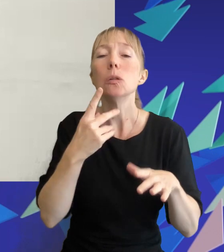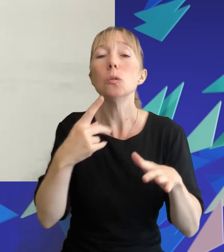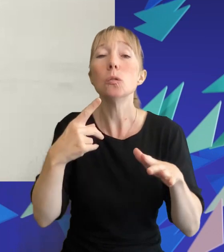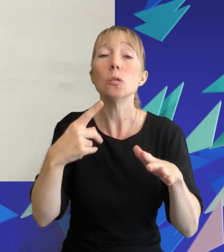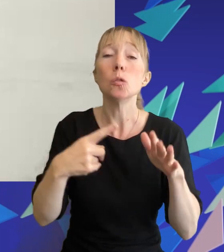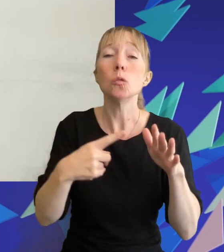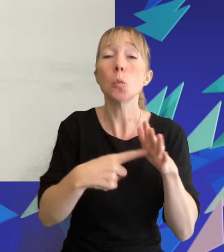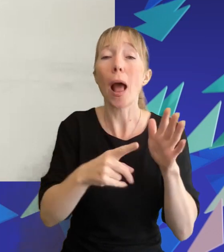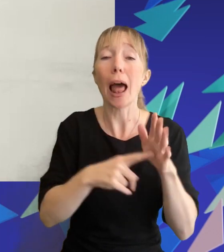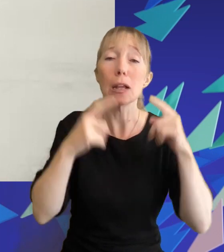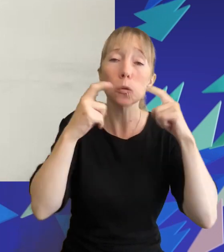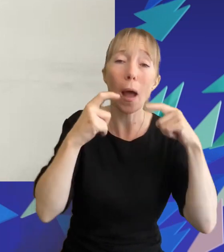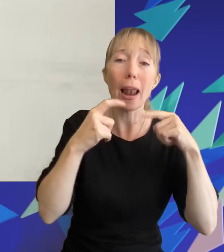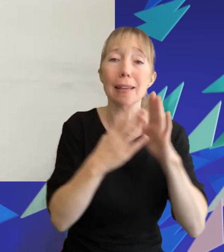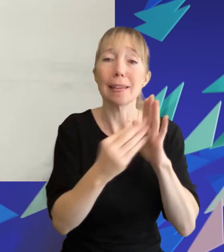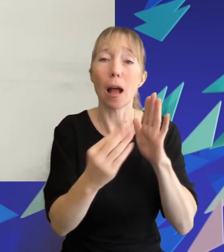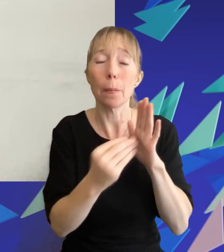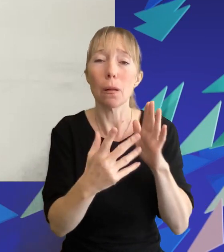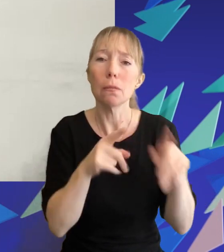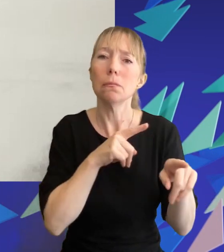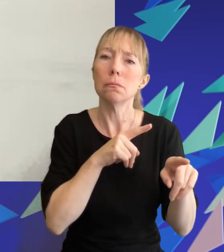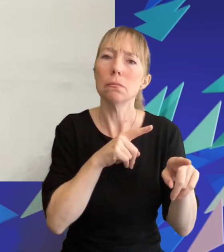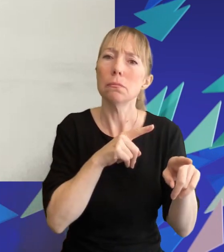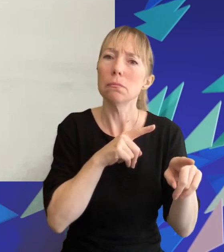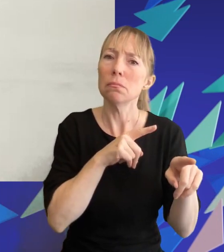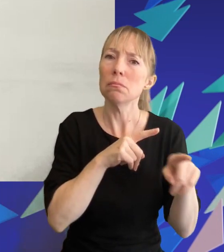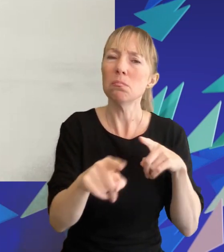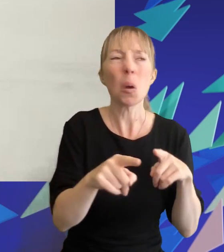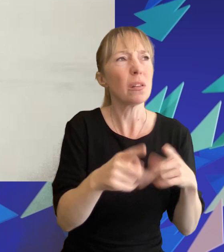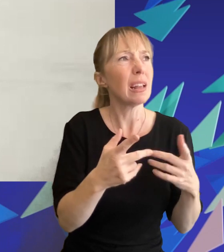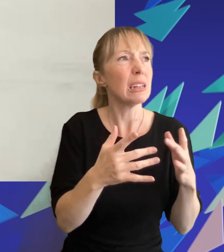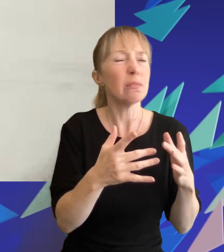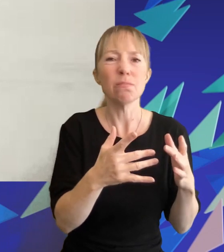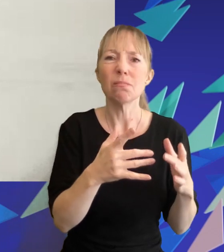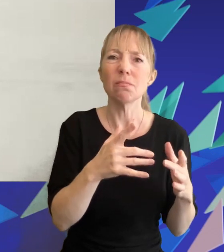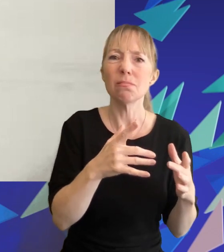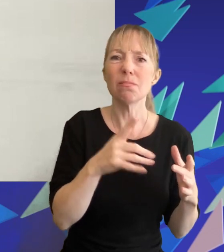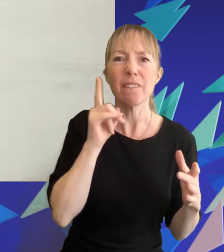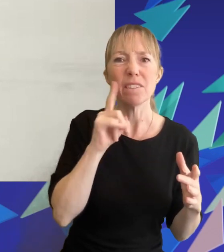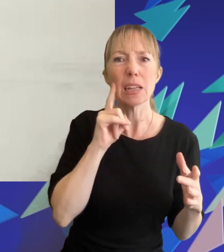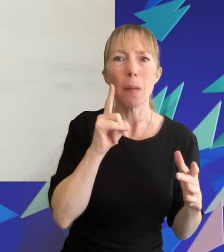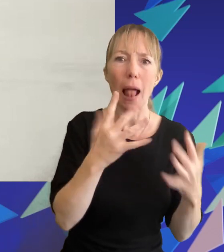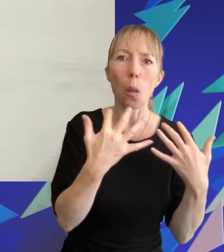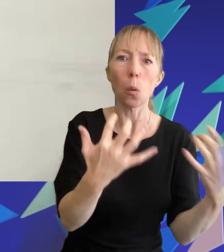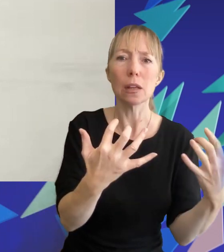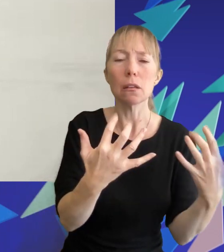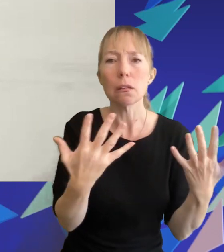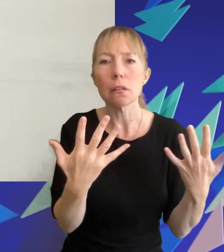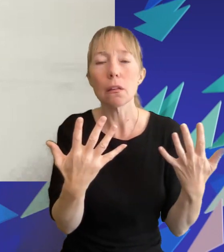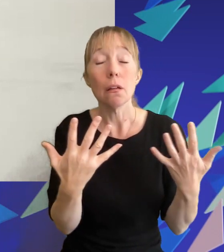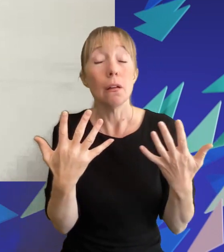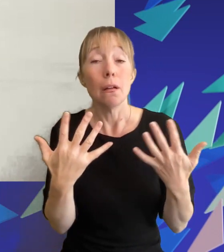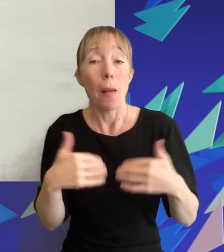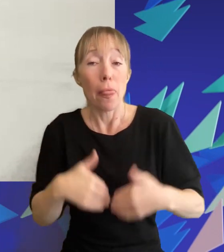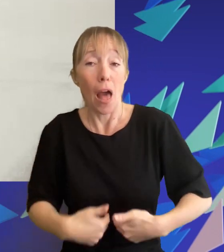uh it's mostly a female audience i would say for the most part but something like hunger games anyone